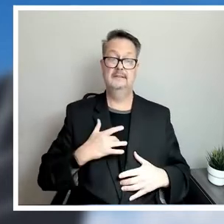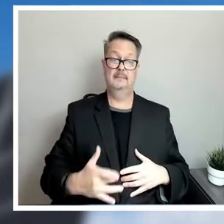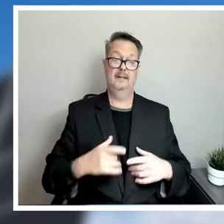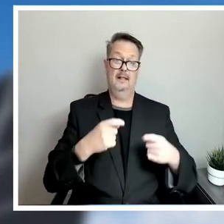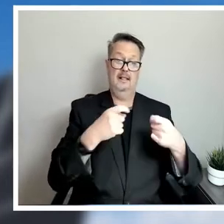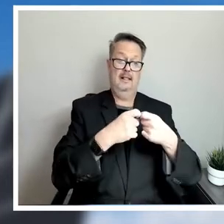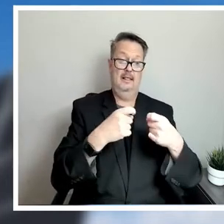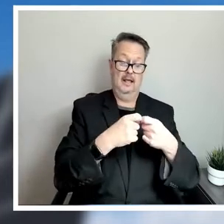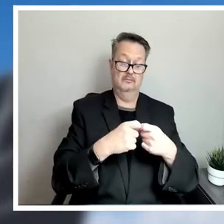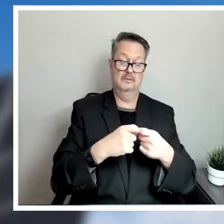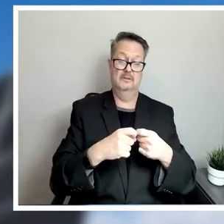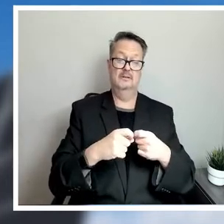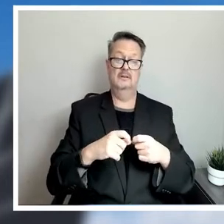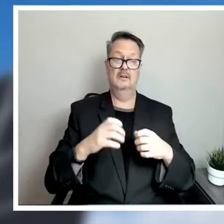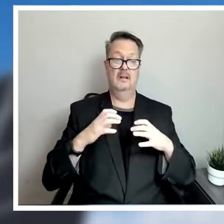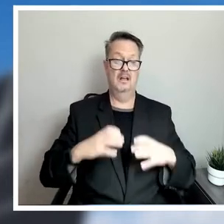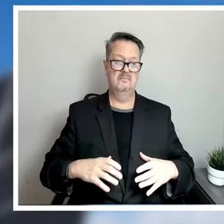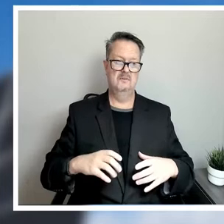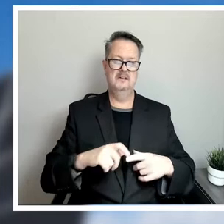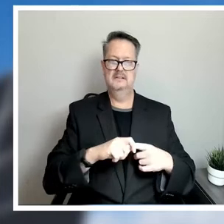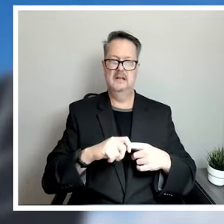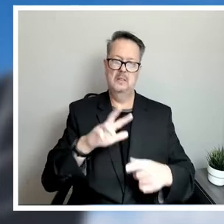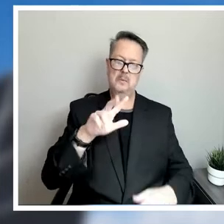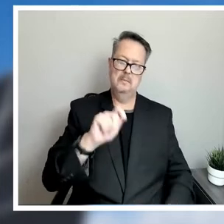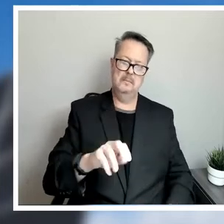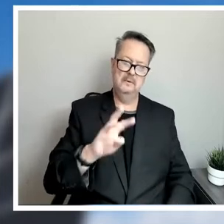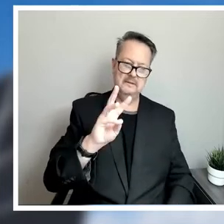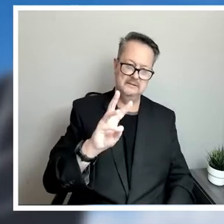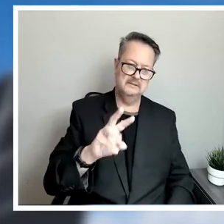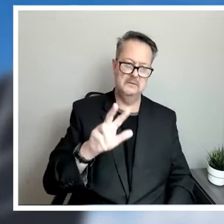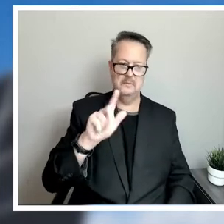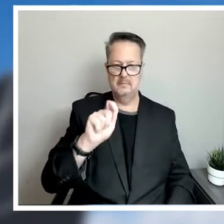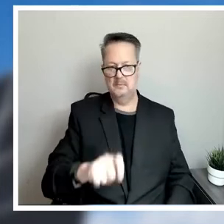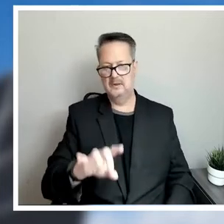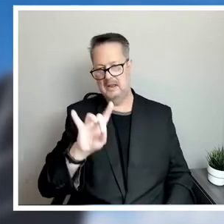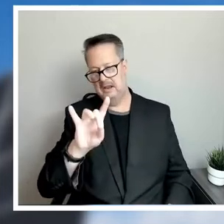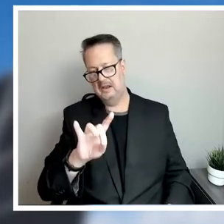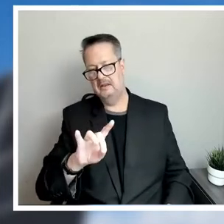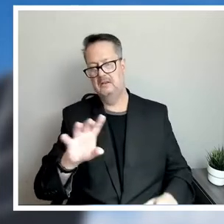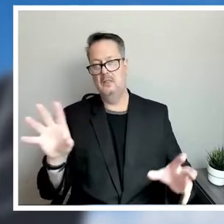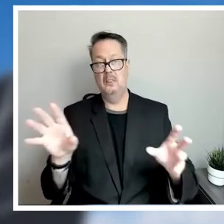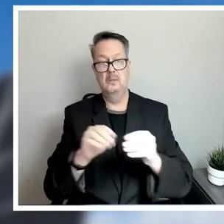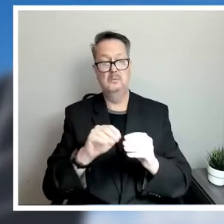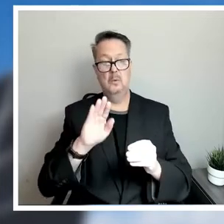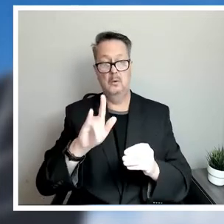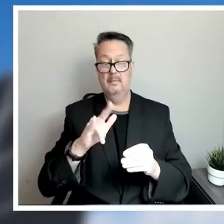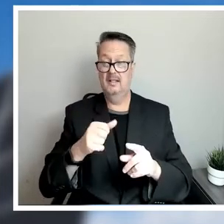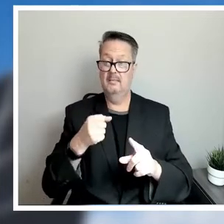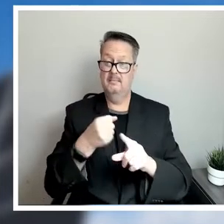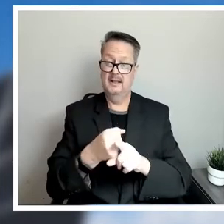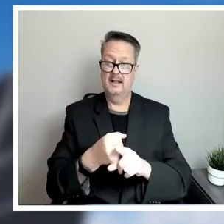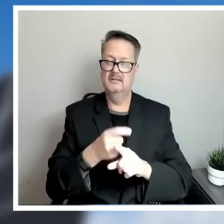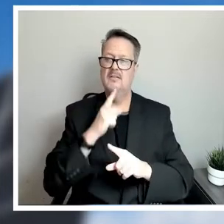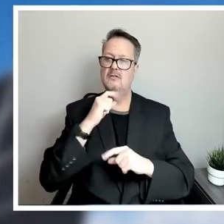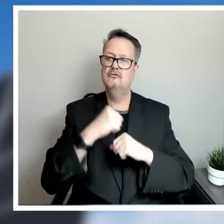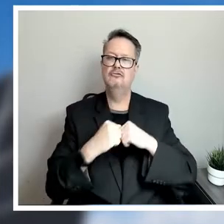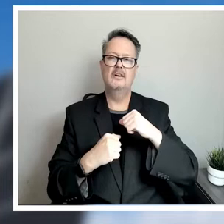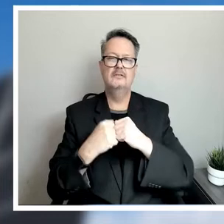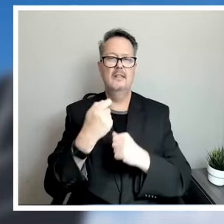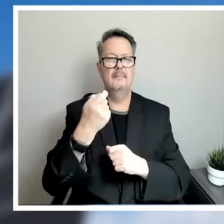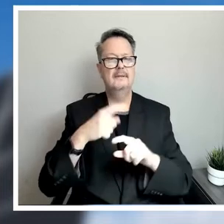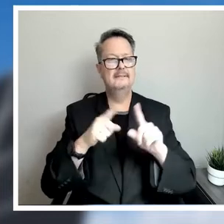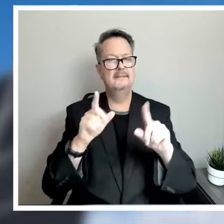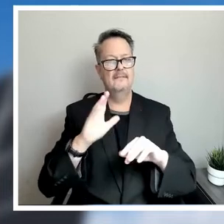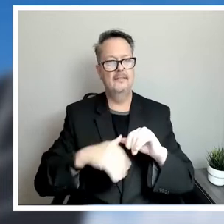have a tight range around 3.6 to 3.8% total bill impact. Their, their bills are structured a little bit differently than residential